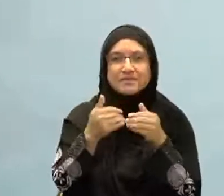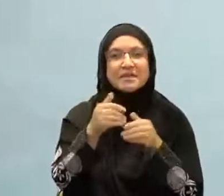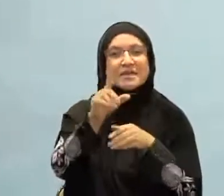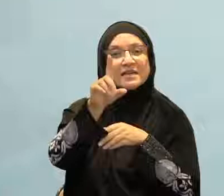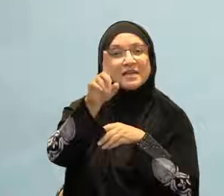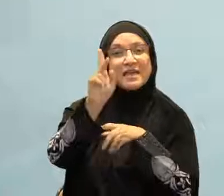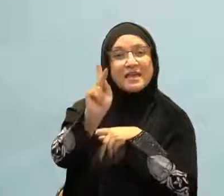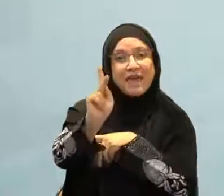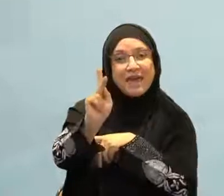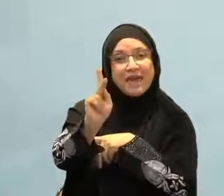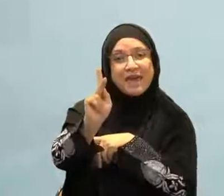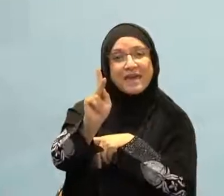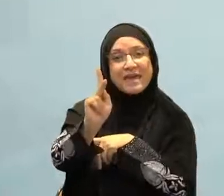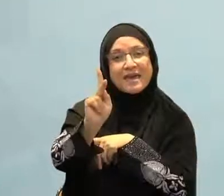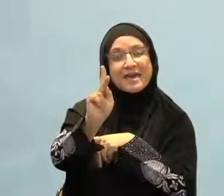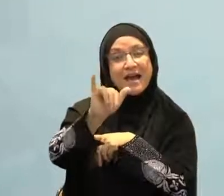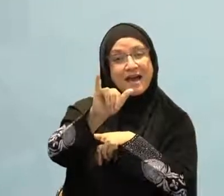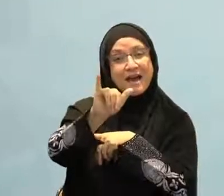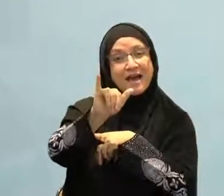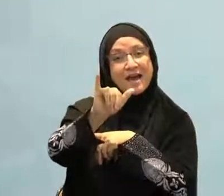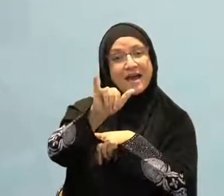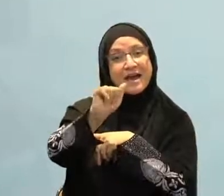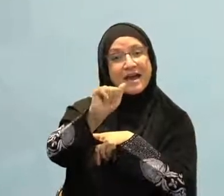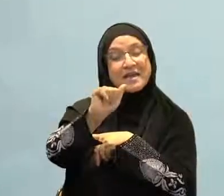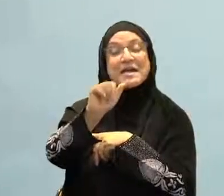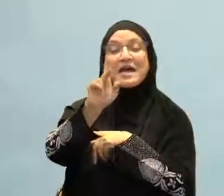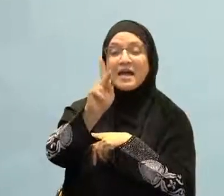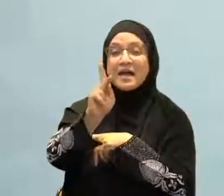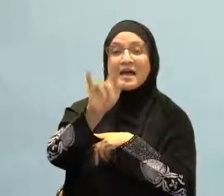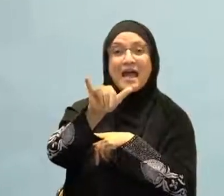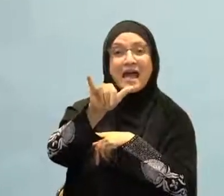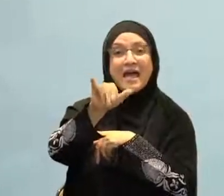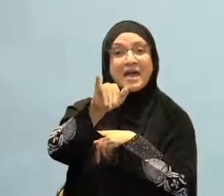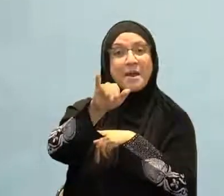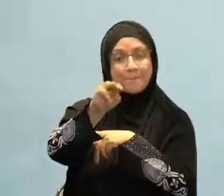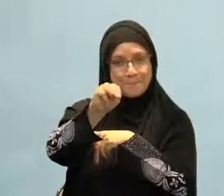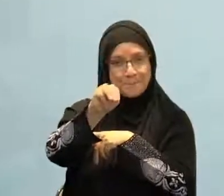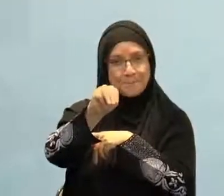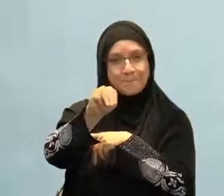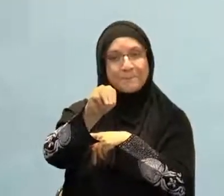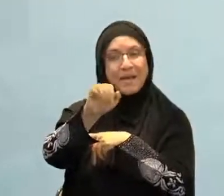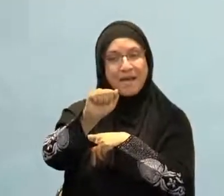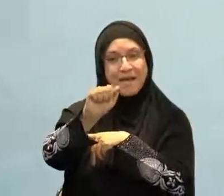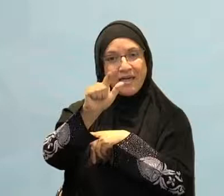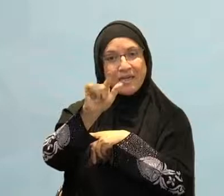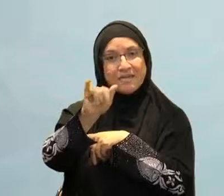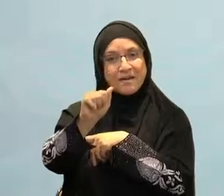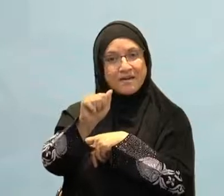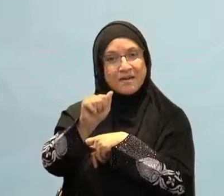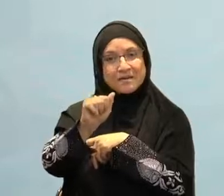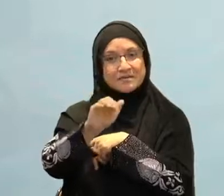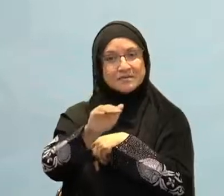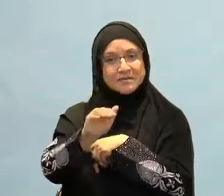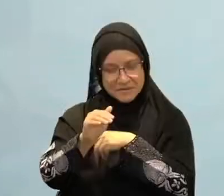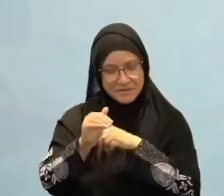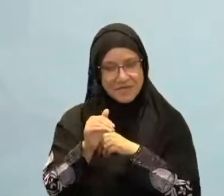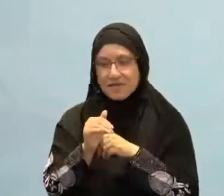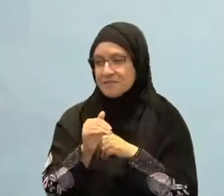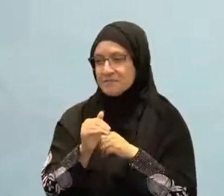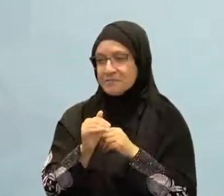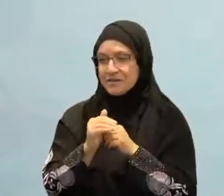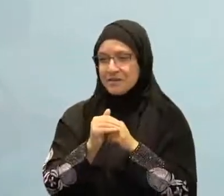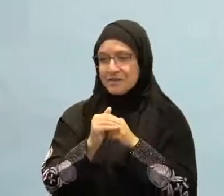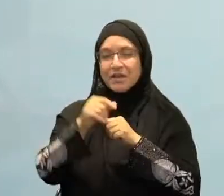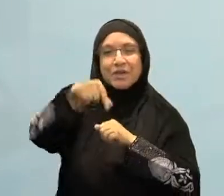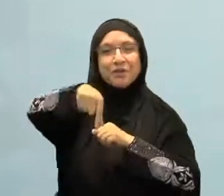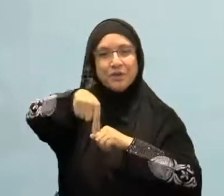honest, when we look at the state of ourselves collectively, it's hard for us to pray the five prayers. We have a